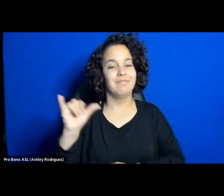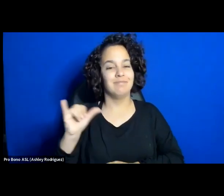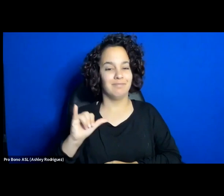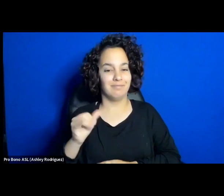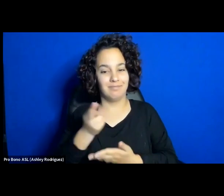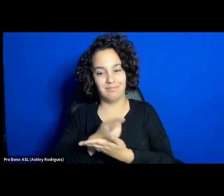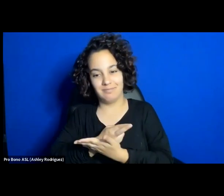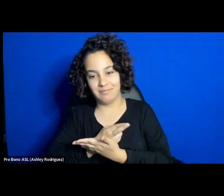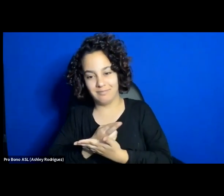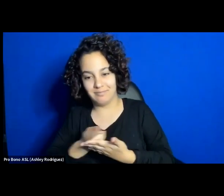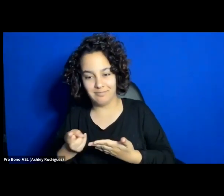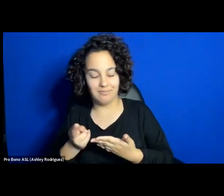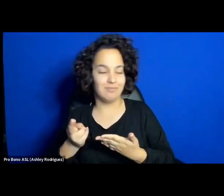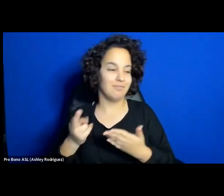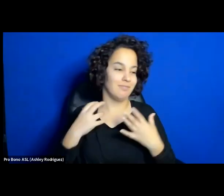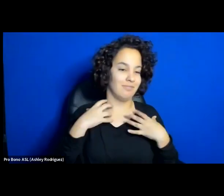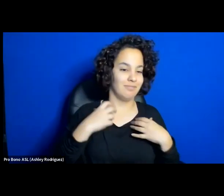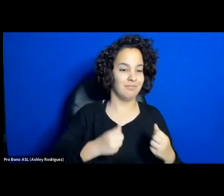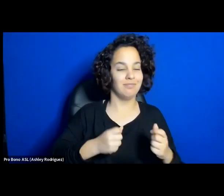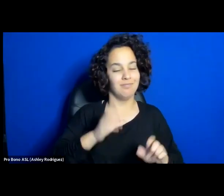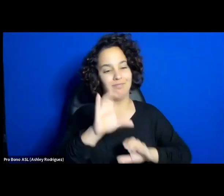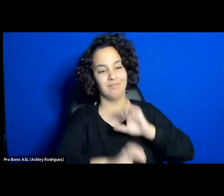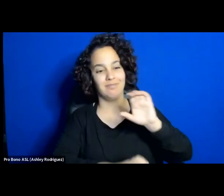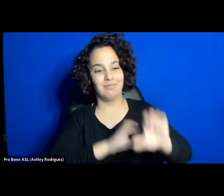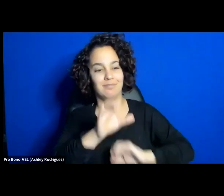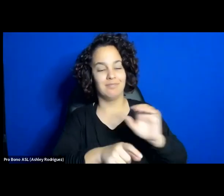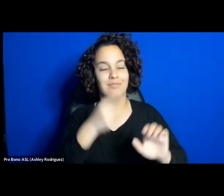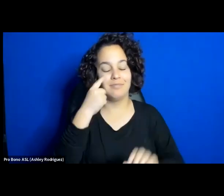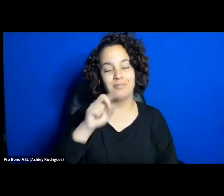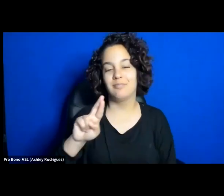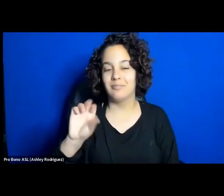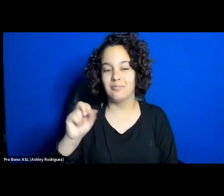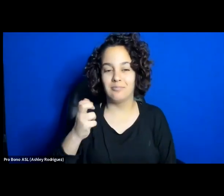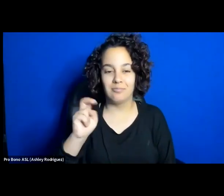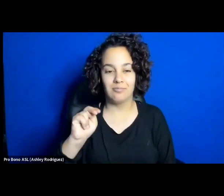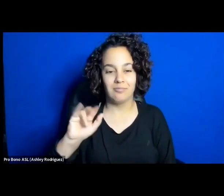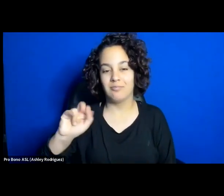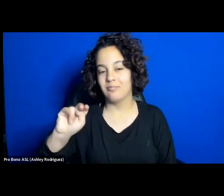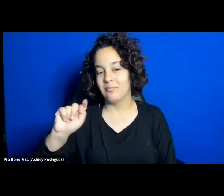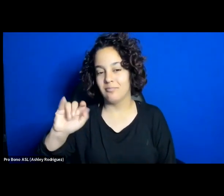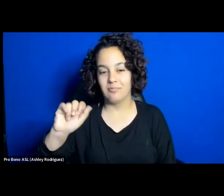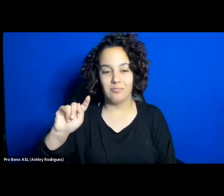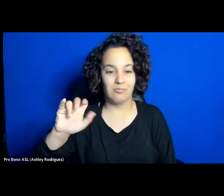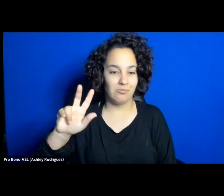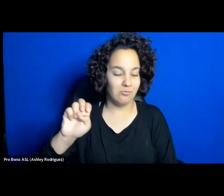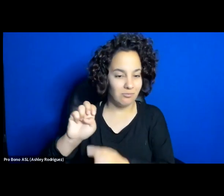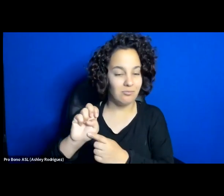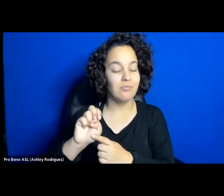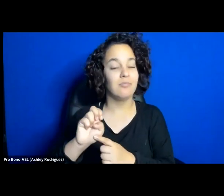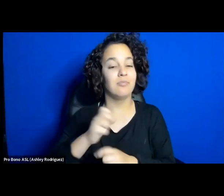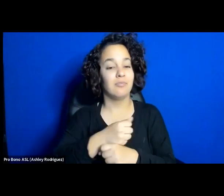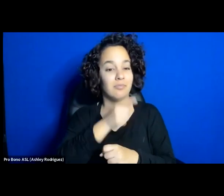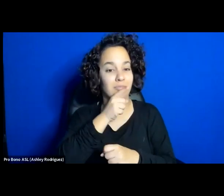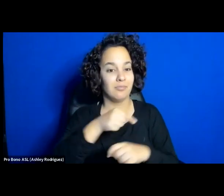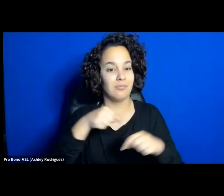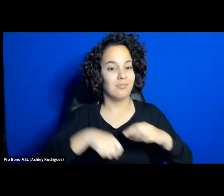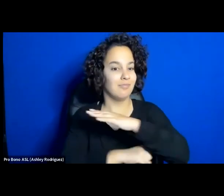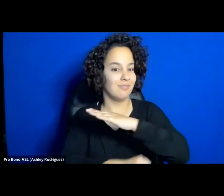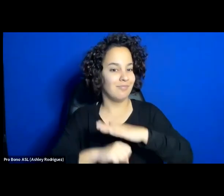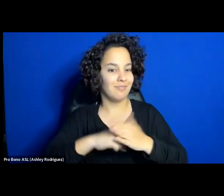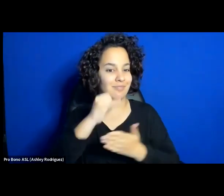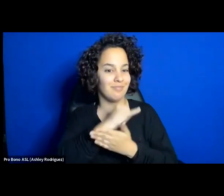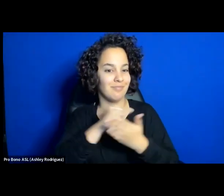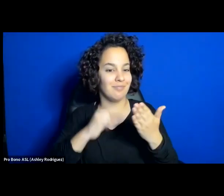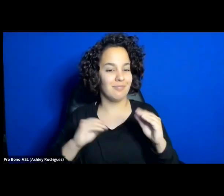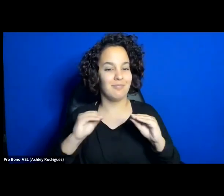strengths of Roshan Institute to making this foundational art better